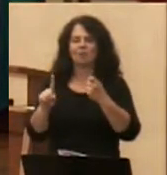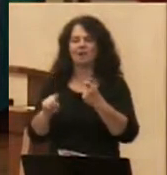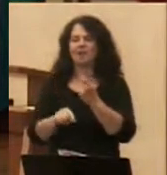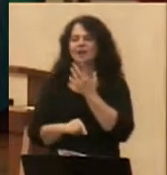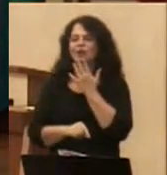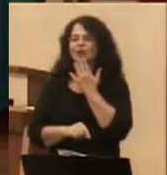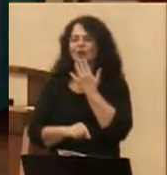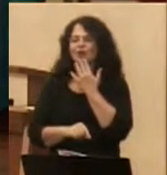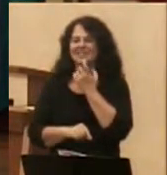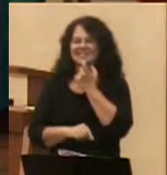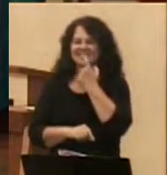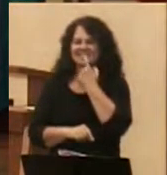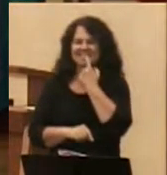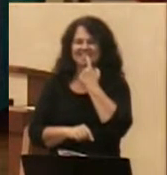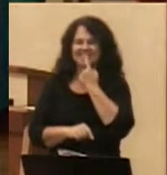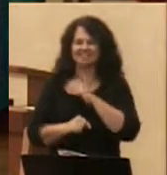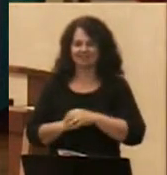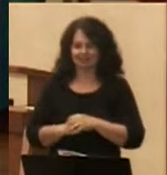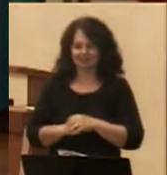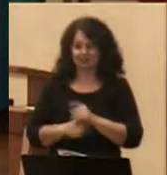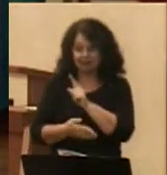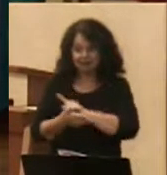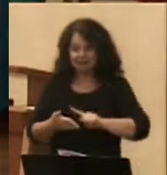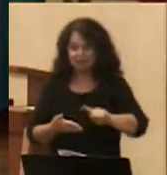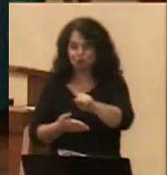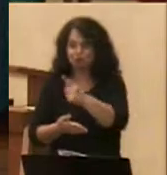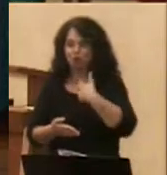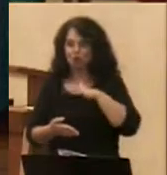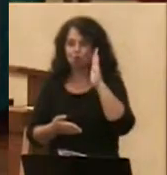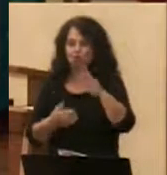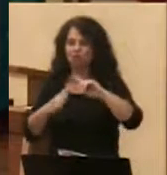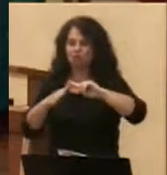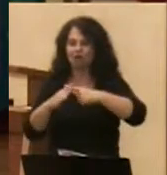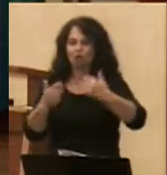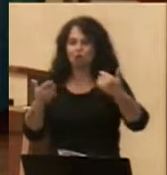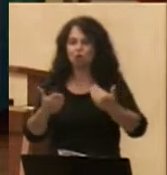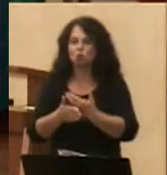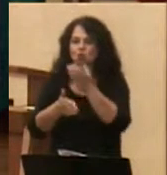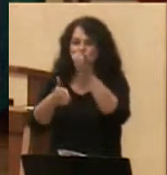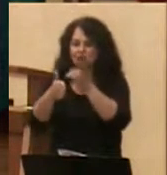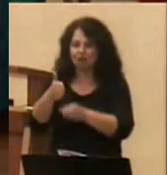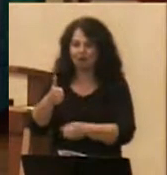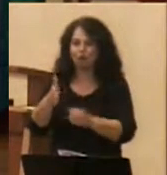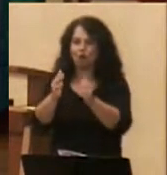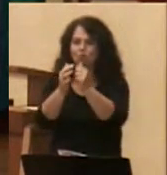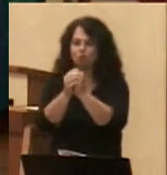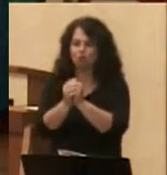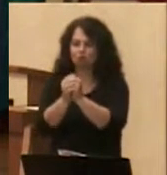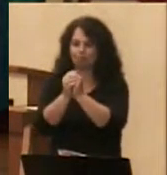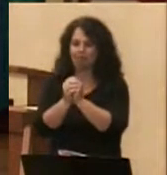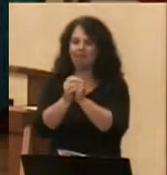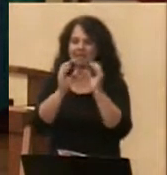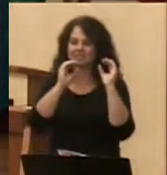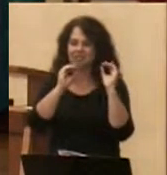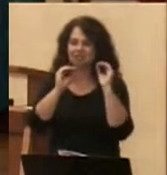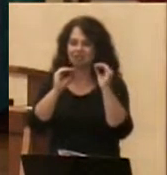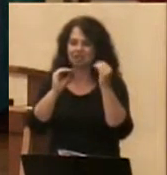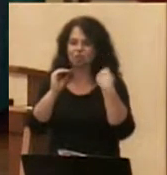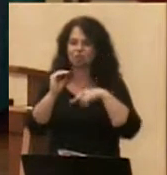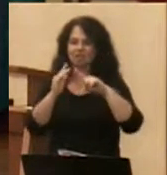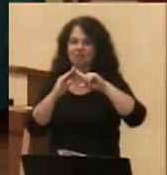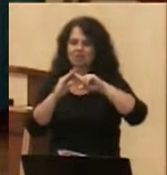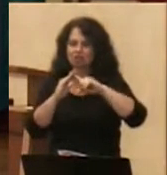Next week, we begin a whole new chapter of our worship and our teaching as we engage